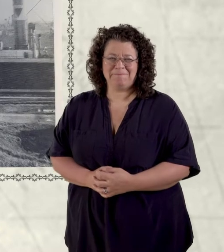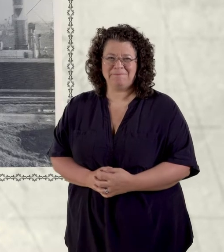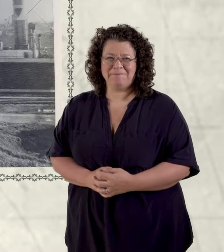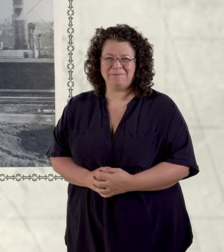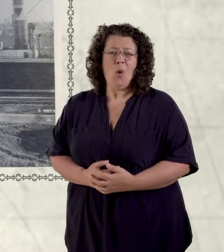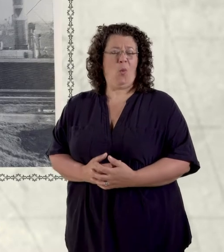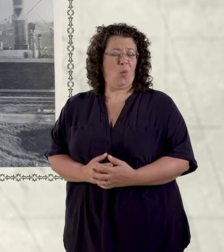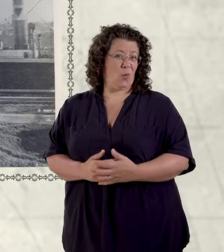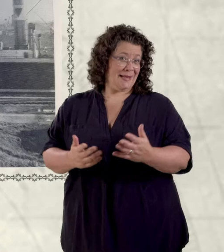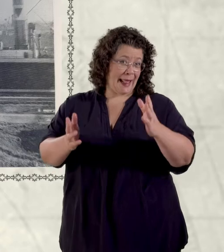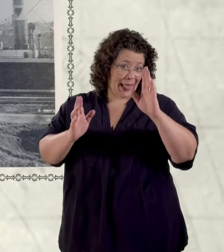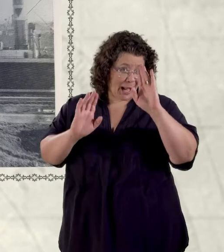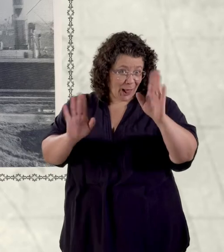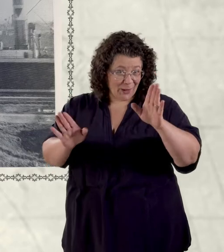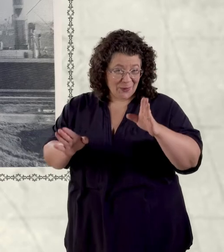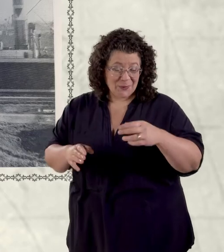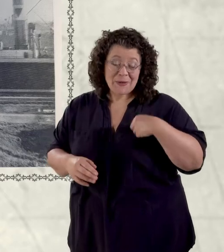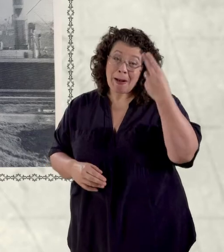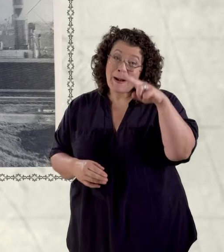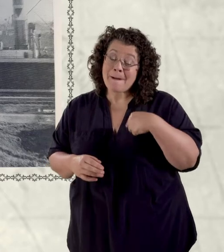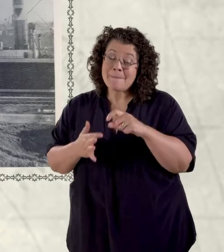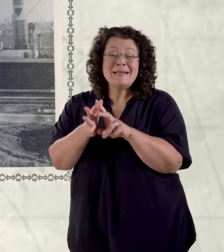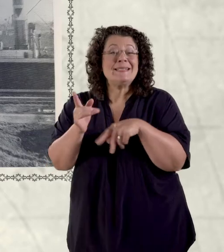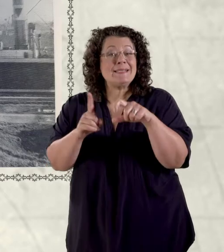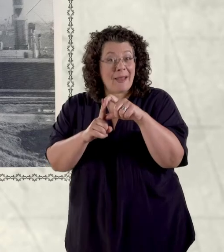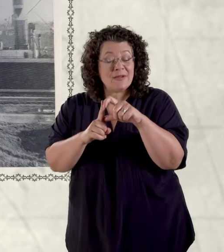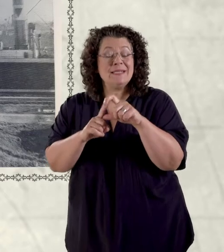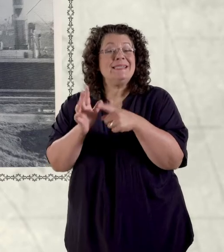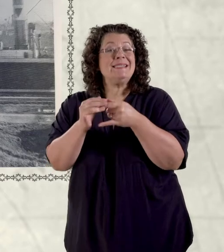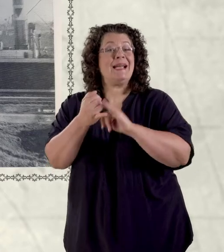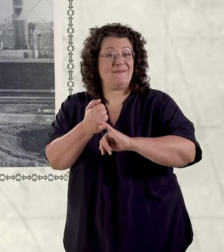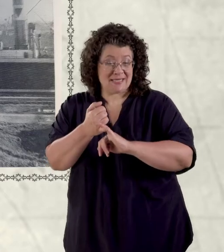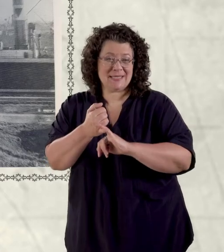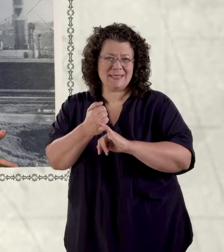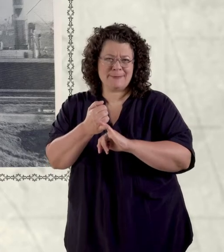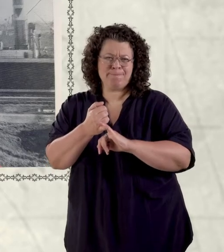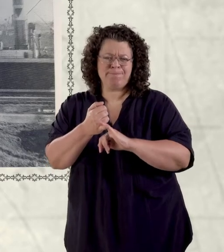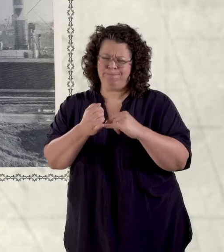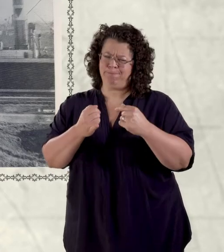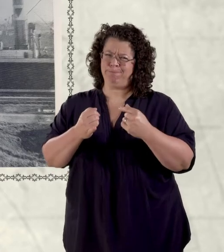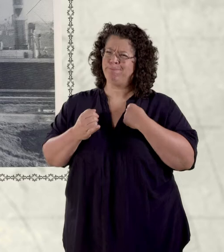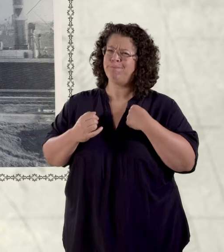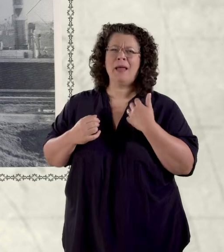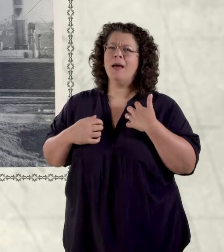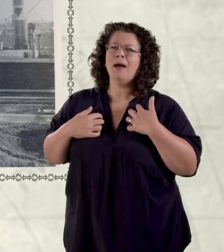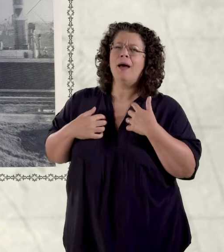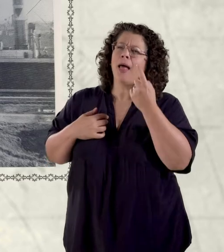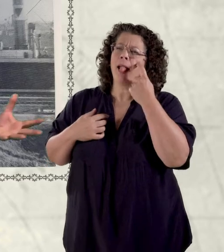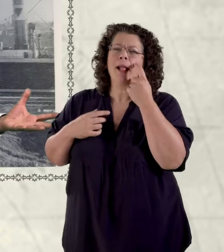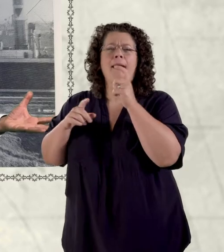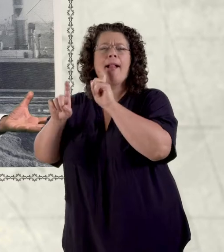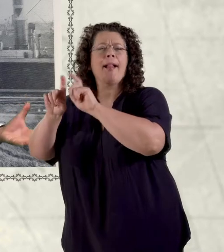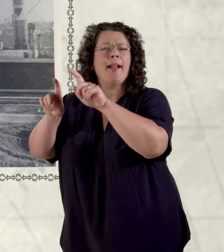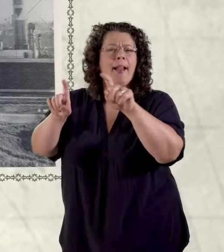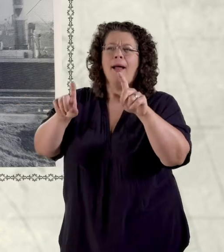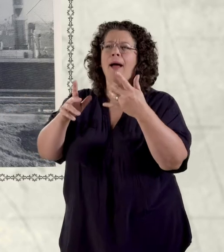oh hello my name is david davis david davis the industrialist the